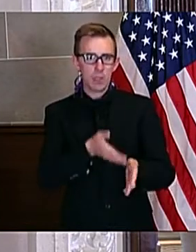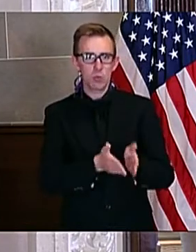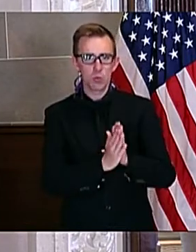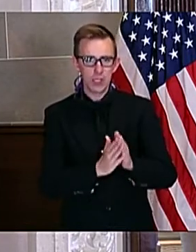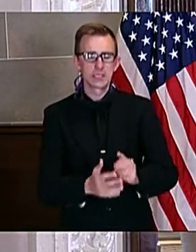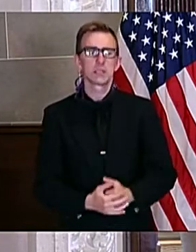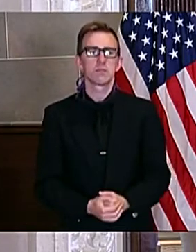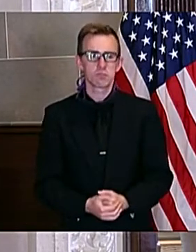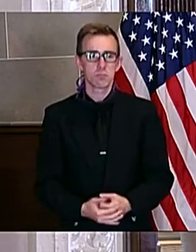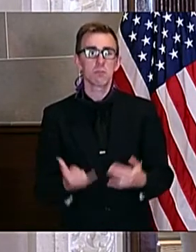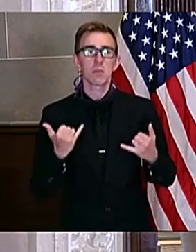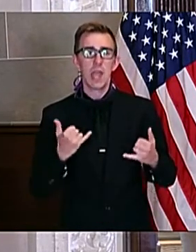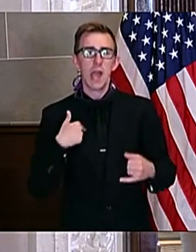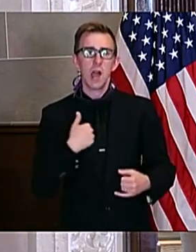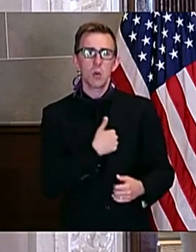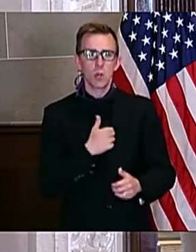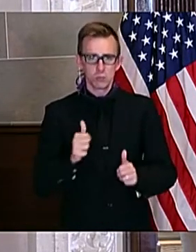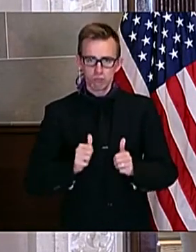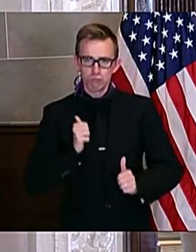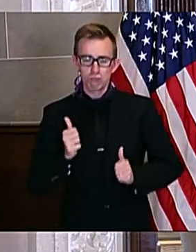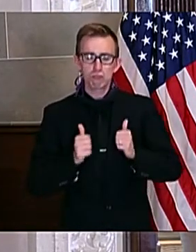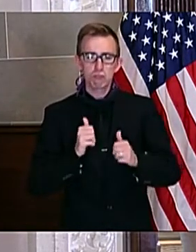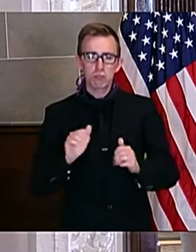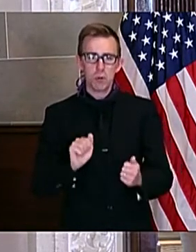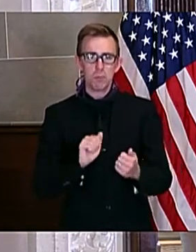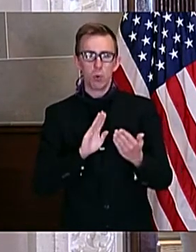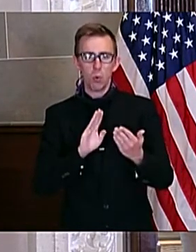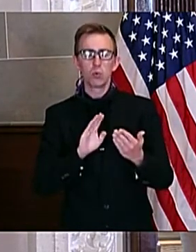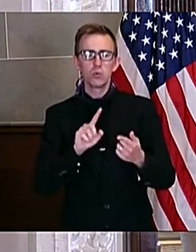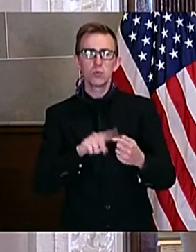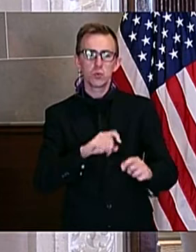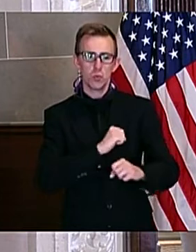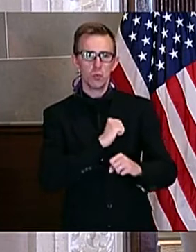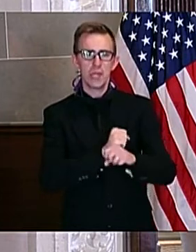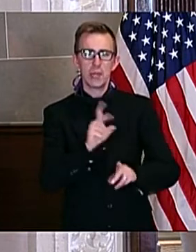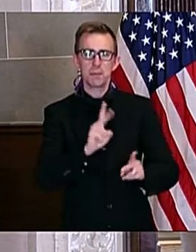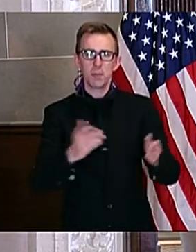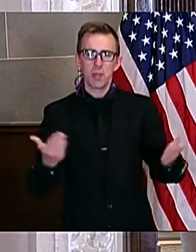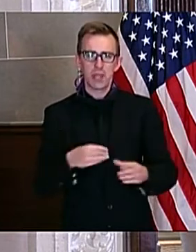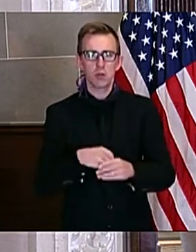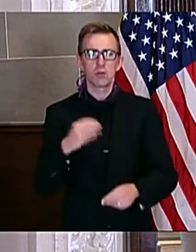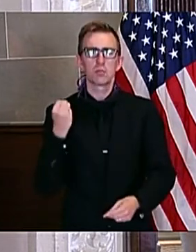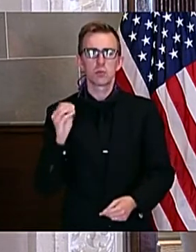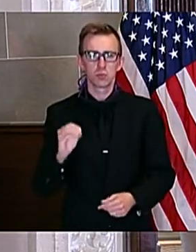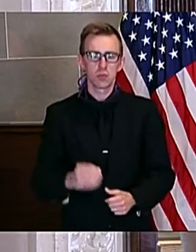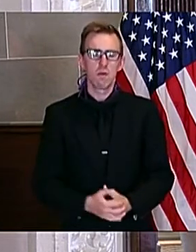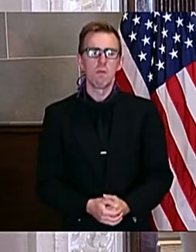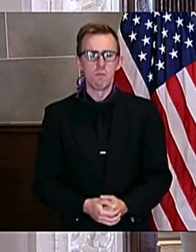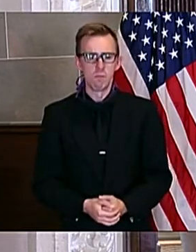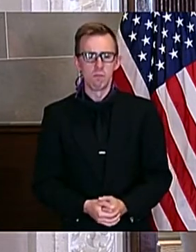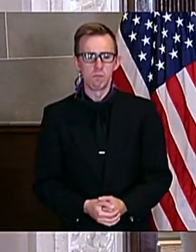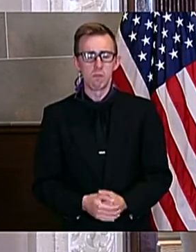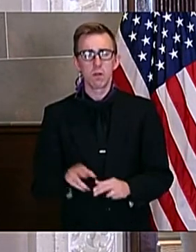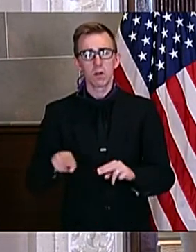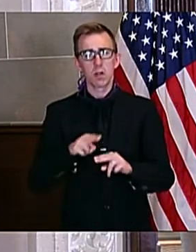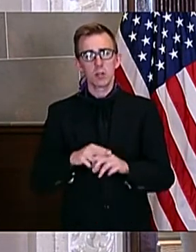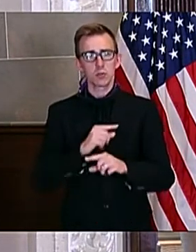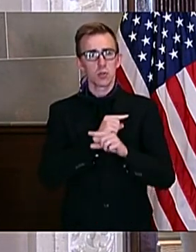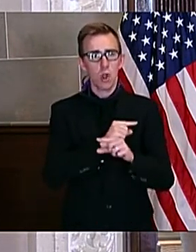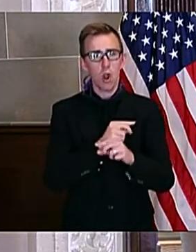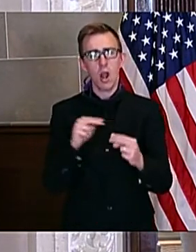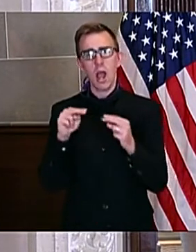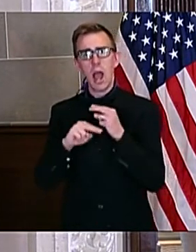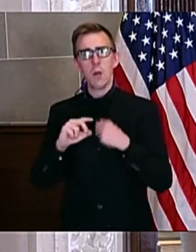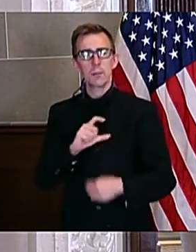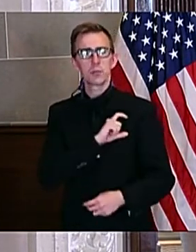time, we are taking a proactive approach to protect the people of this state. The National Guard and Highway Patrol